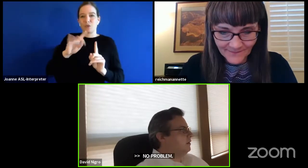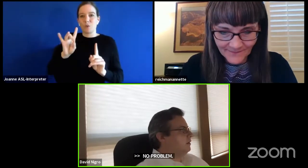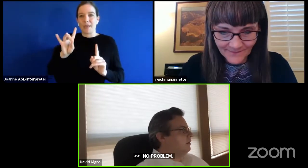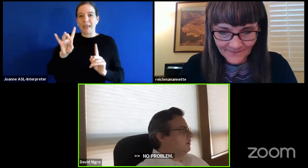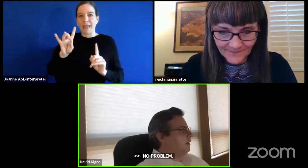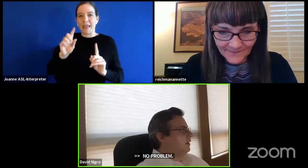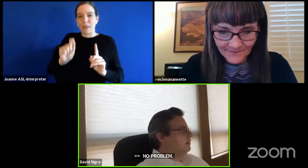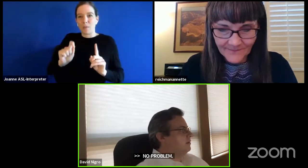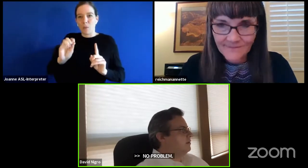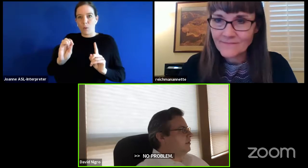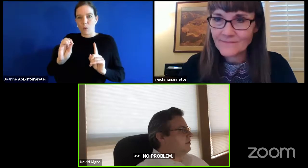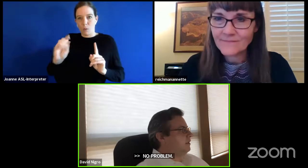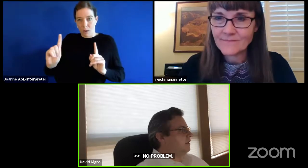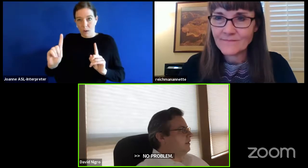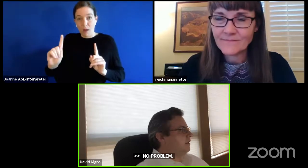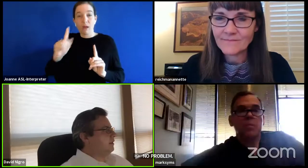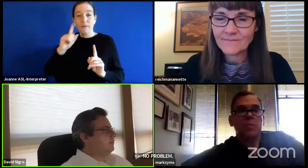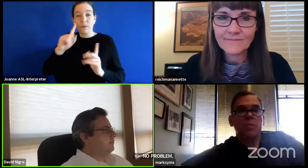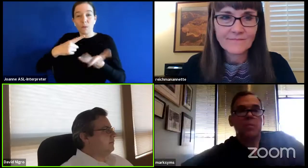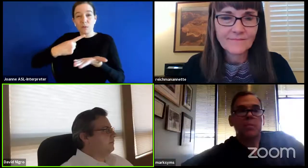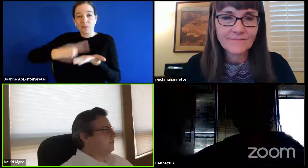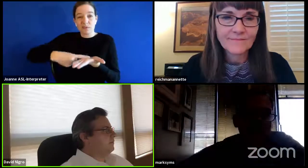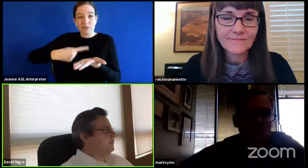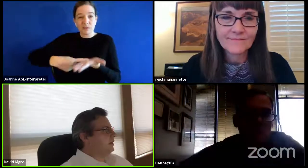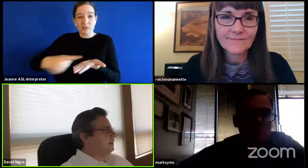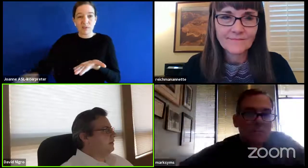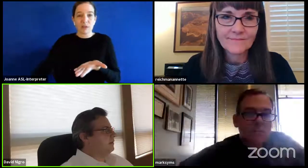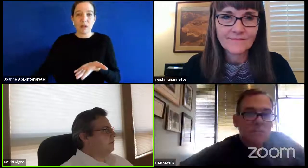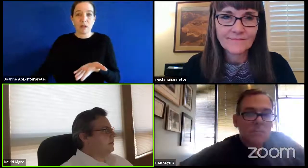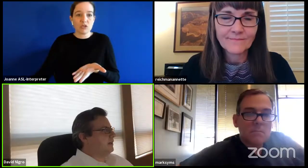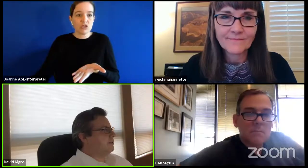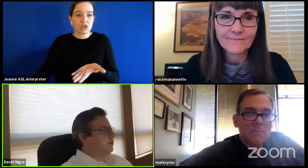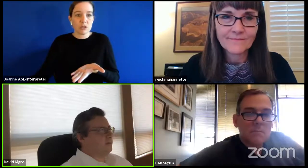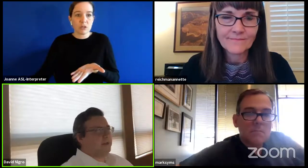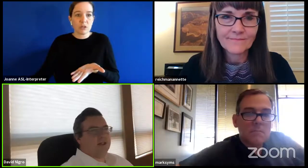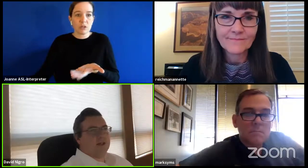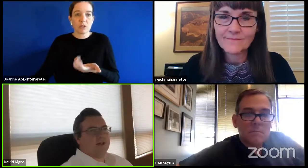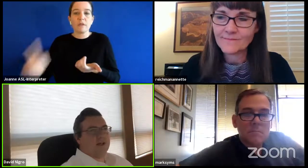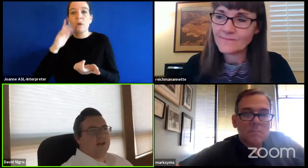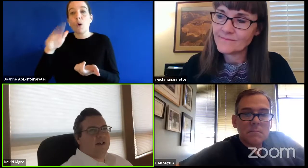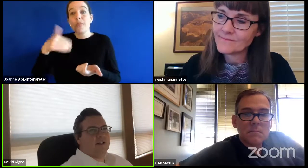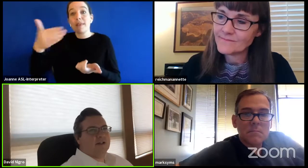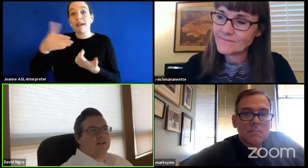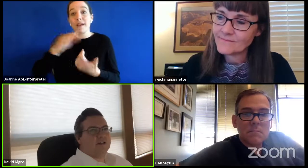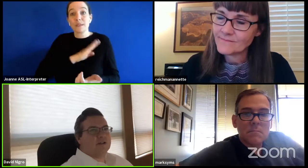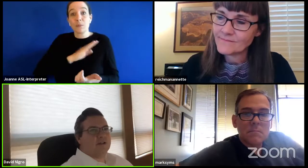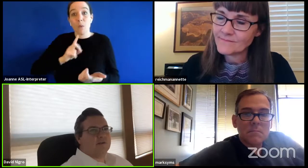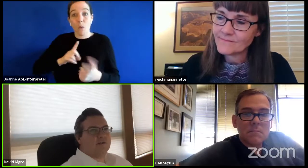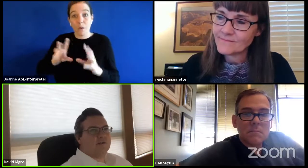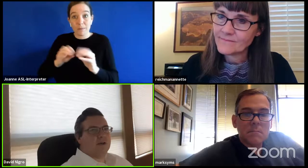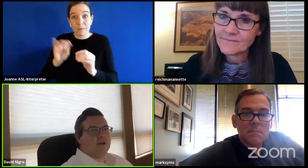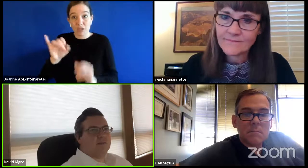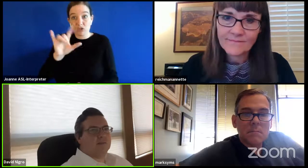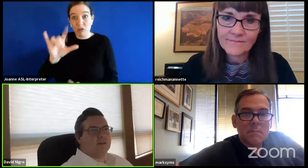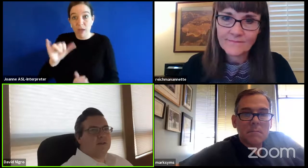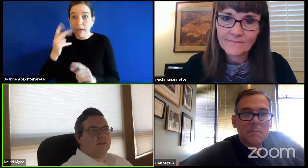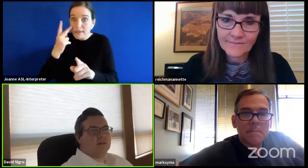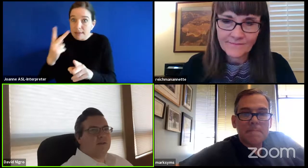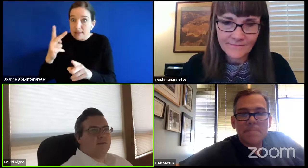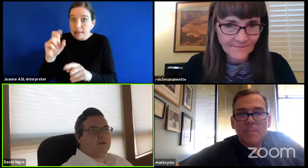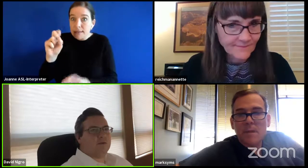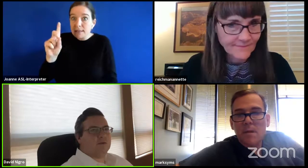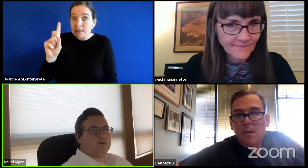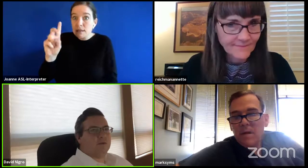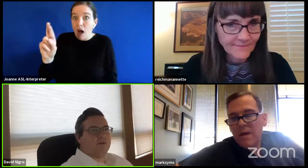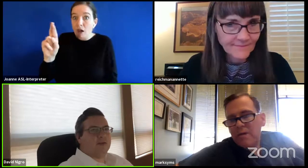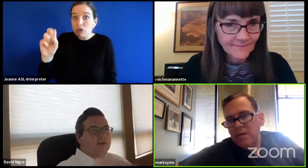uh discussion in the uh for the next board meeting in july i see dr sims um dr